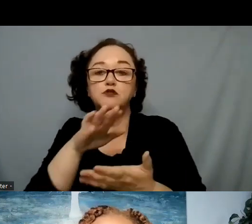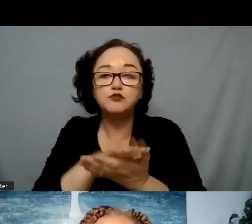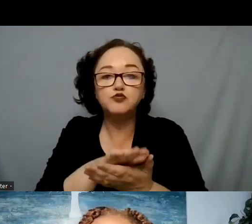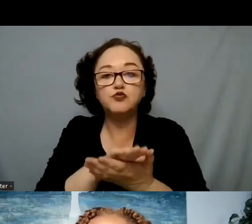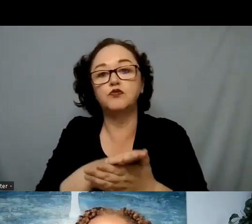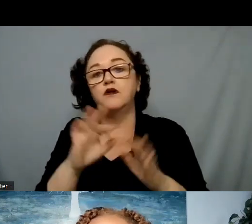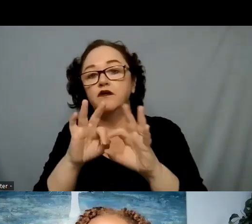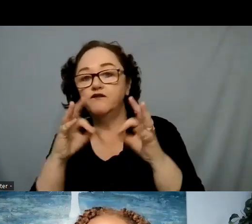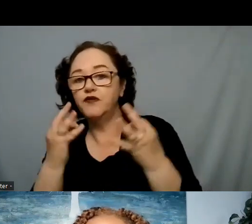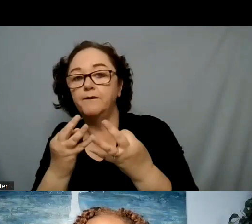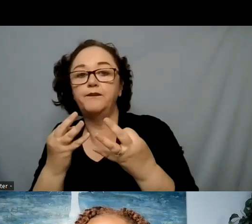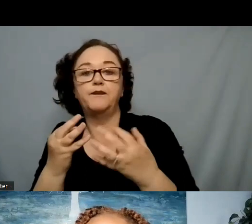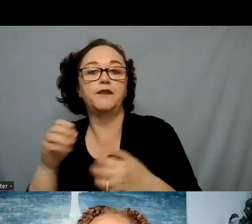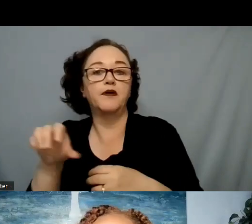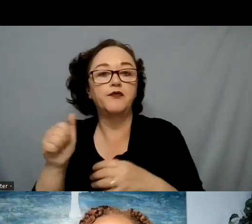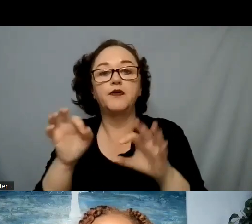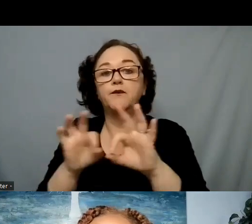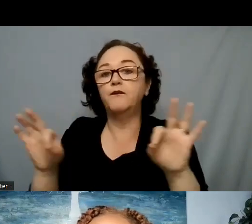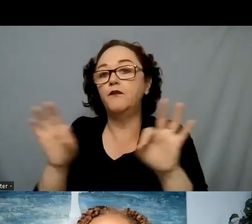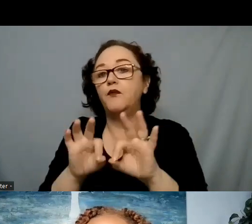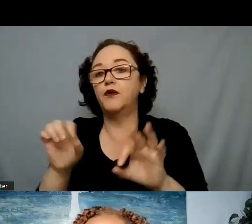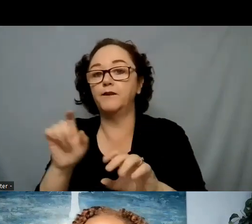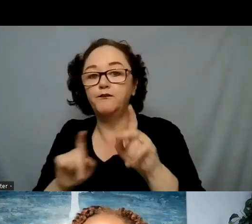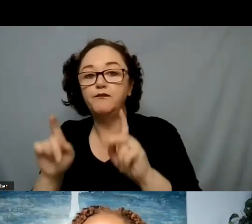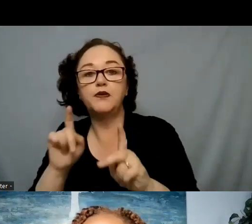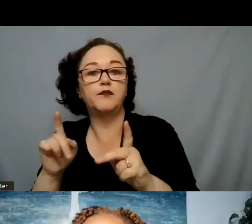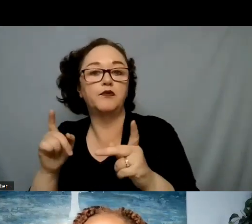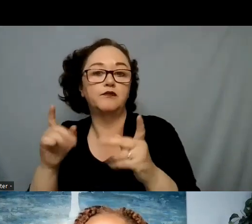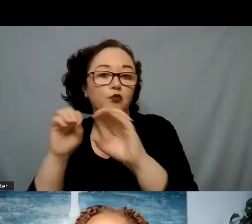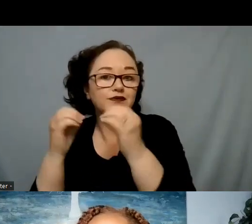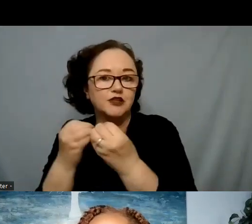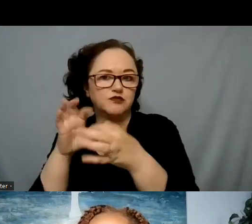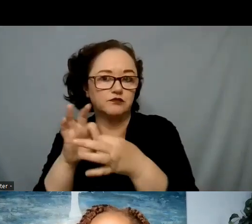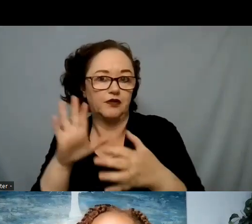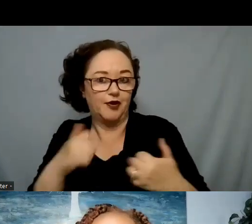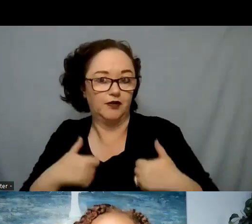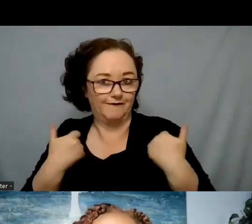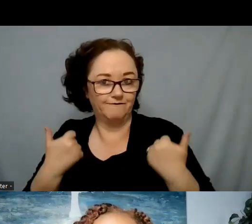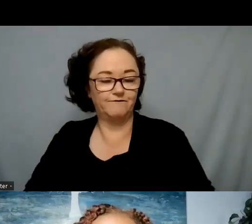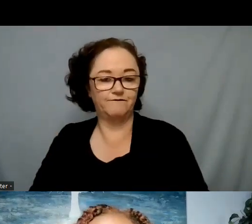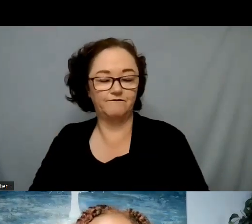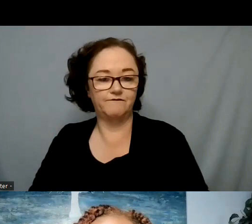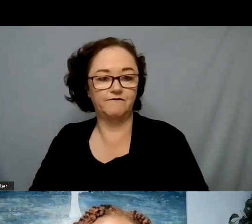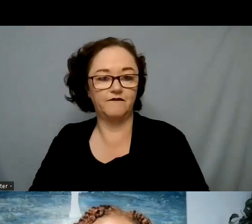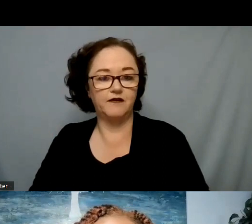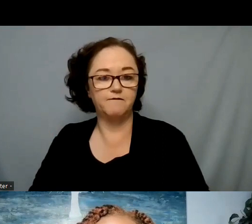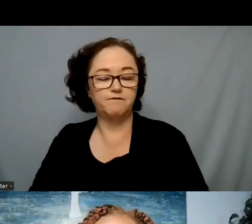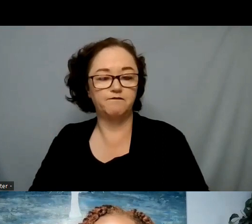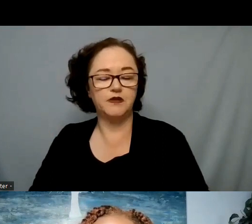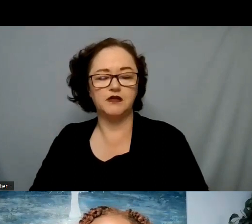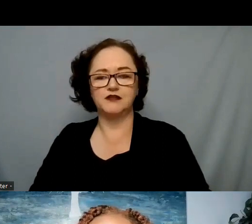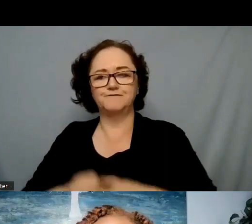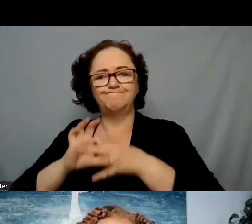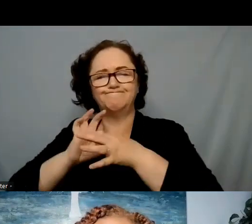important people and organizations in their lives and so let's talk about why connectedness